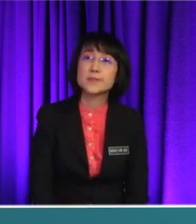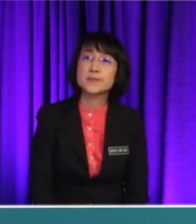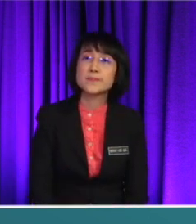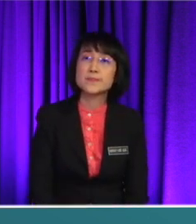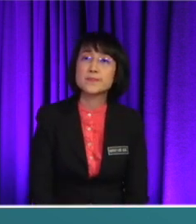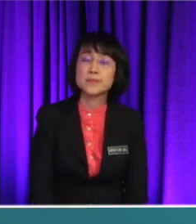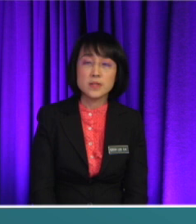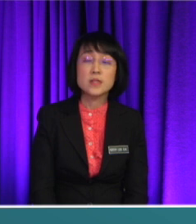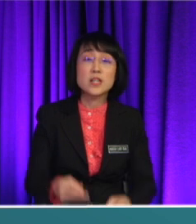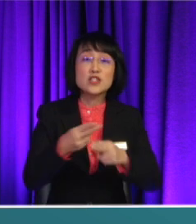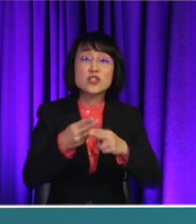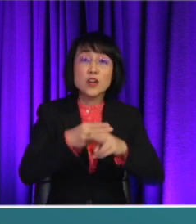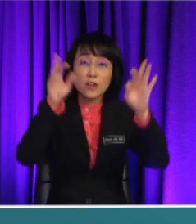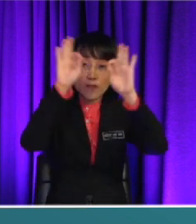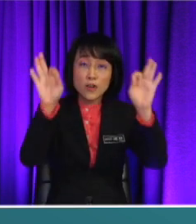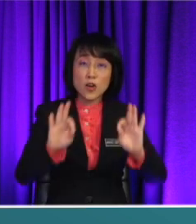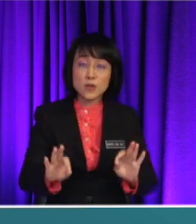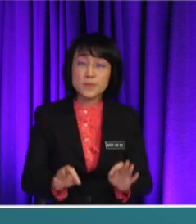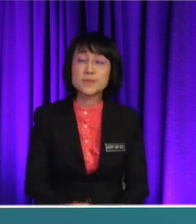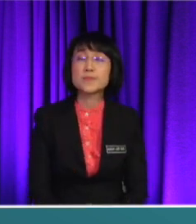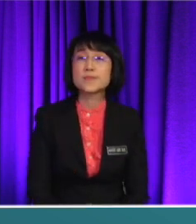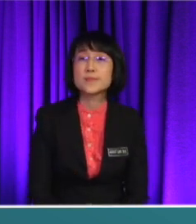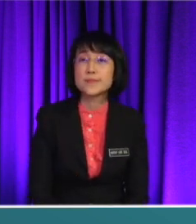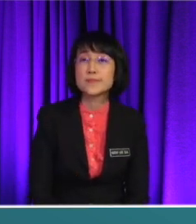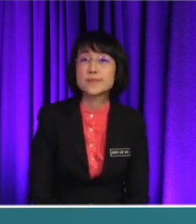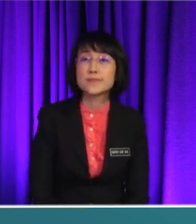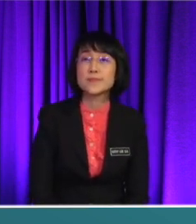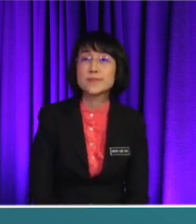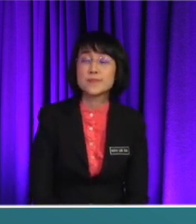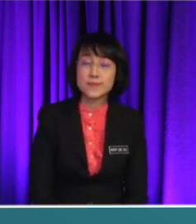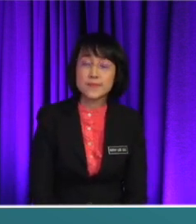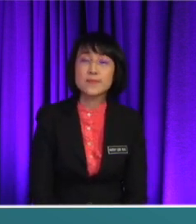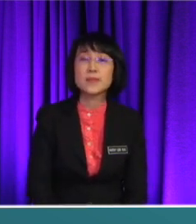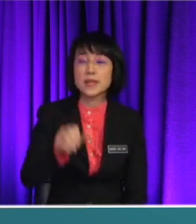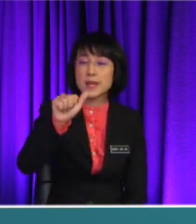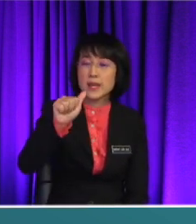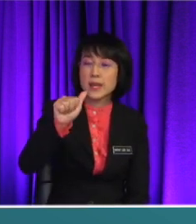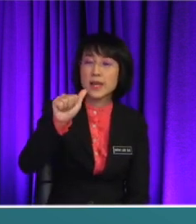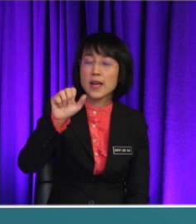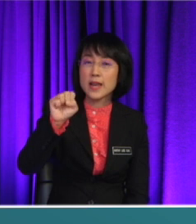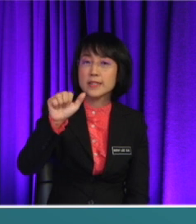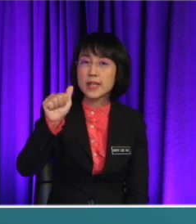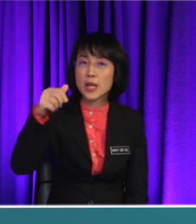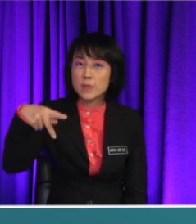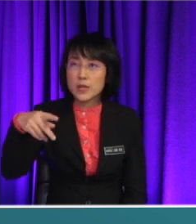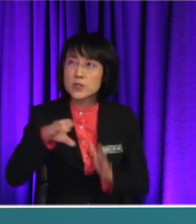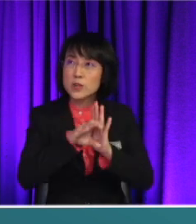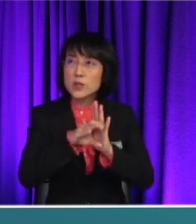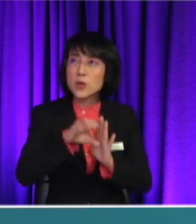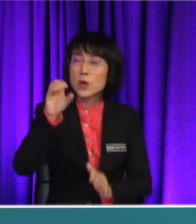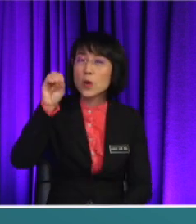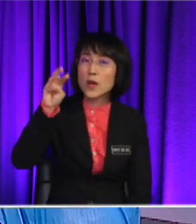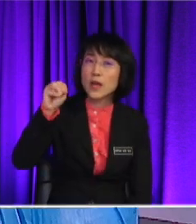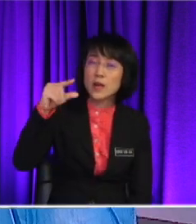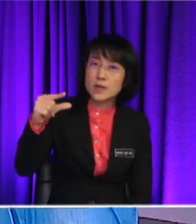like the short forms, you know, like Like BRB, SYS, ASAP So maybe I would like to ask my pupils here